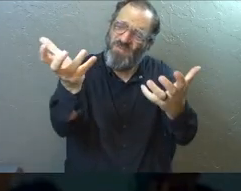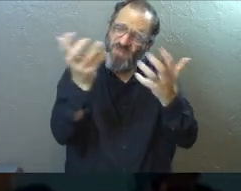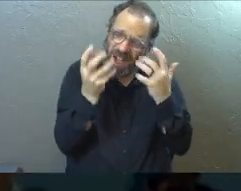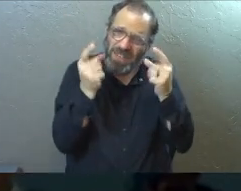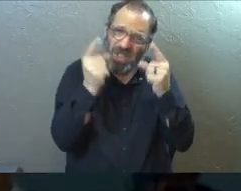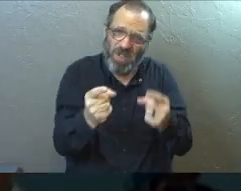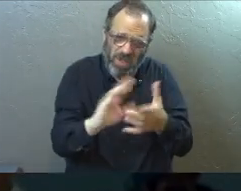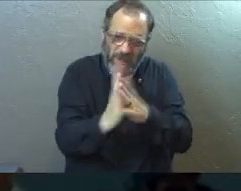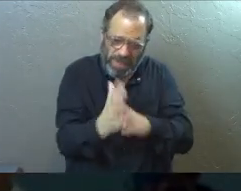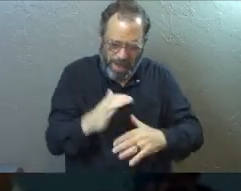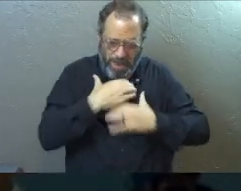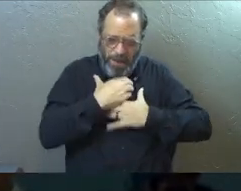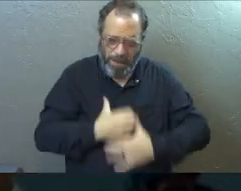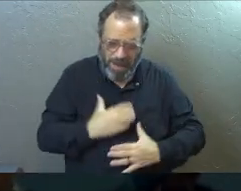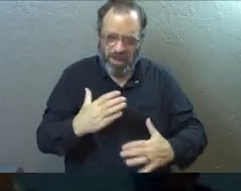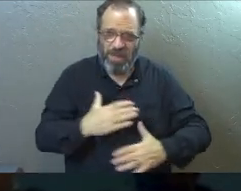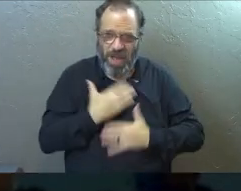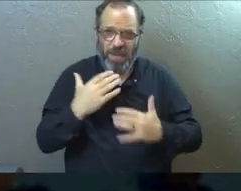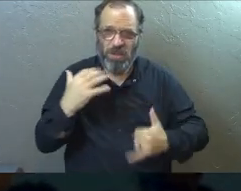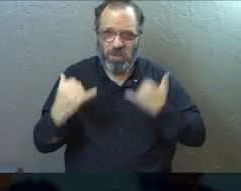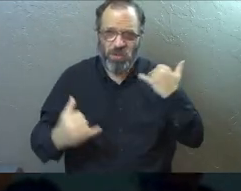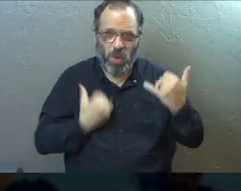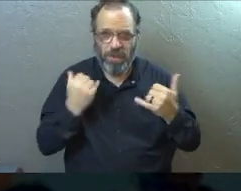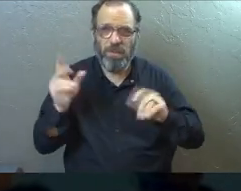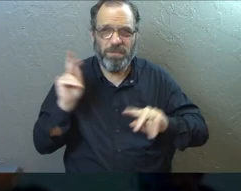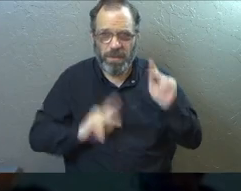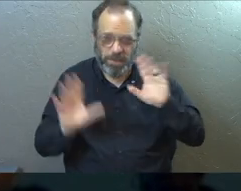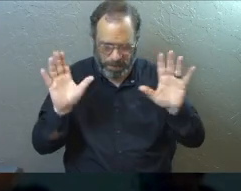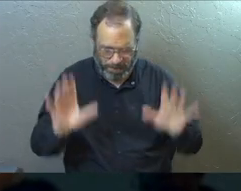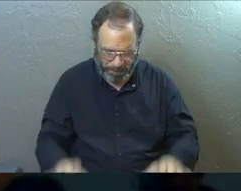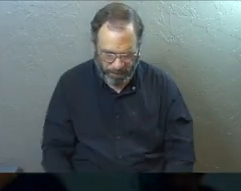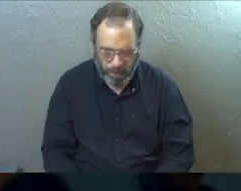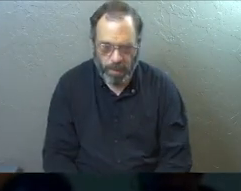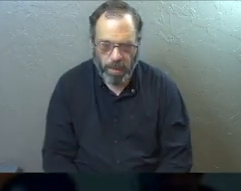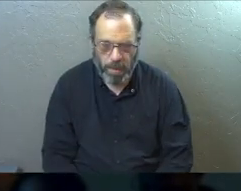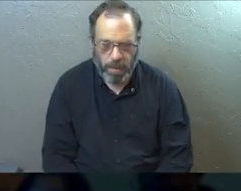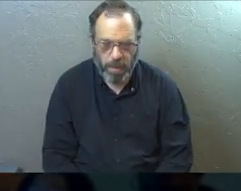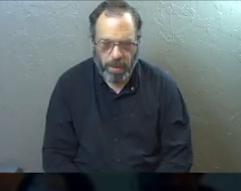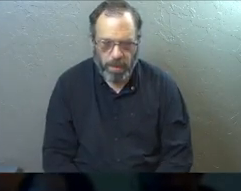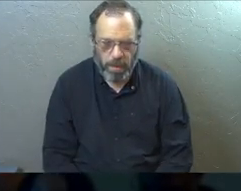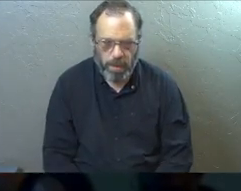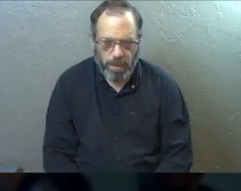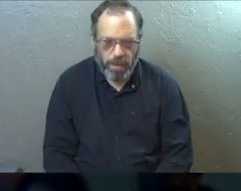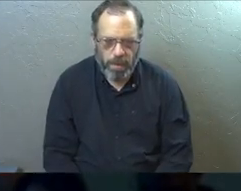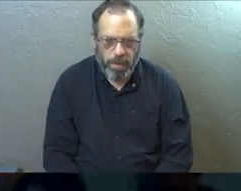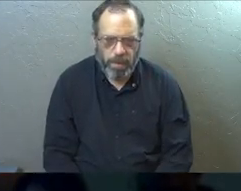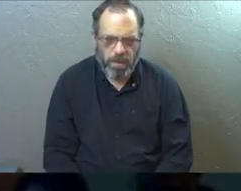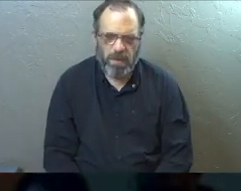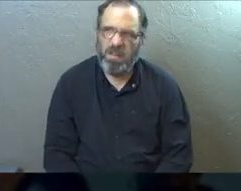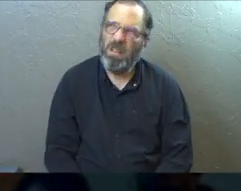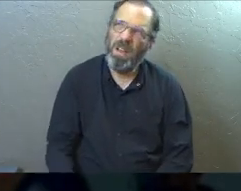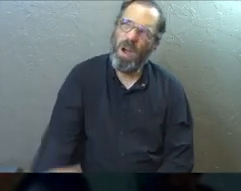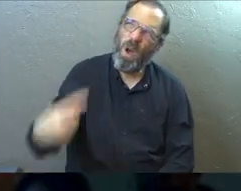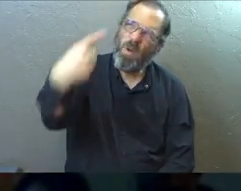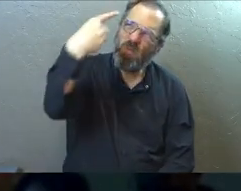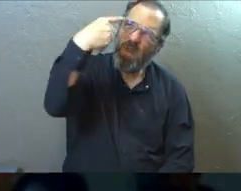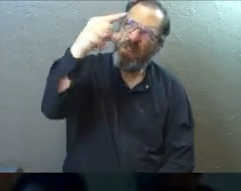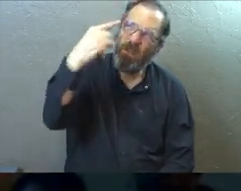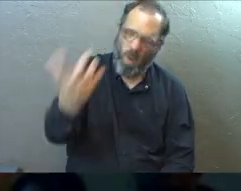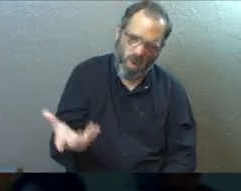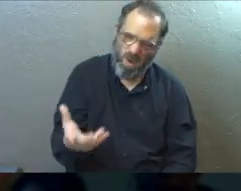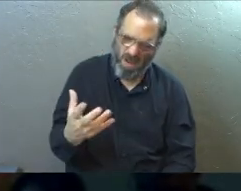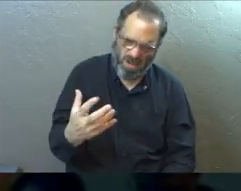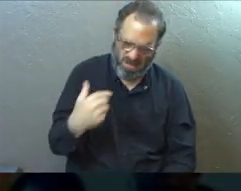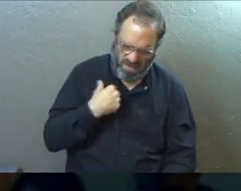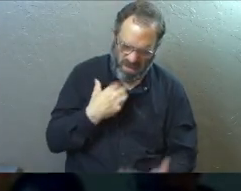be passionate, cheerful, joyful people. Now, here's the other thing, too. Okay, why does God want us to care about this?